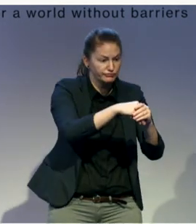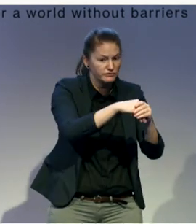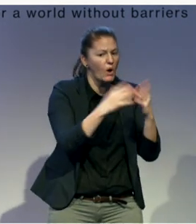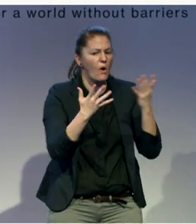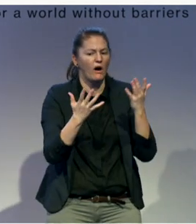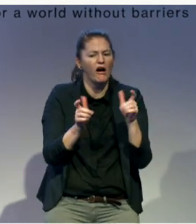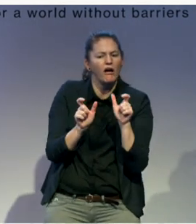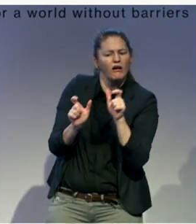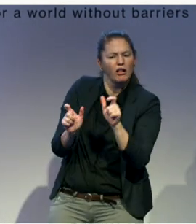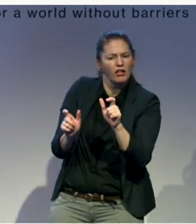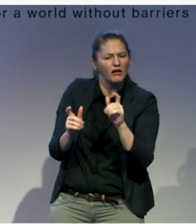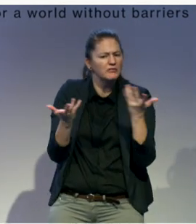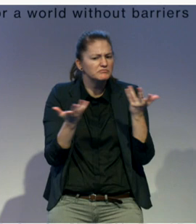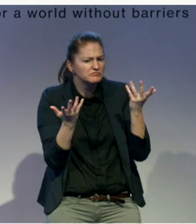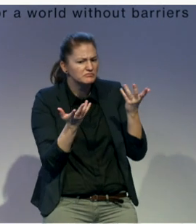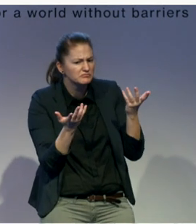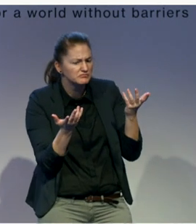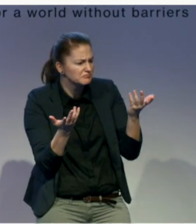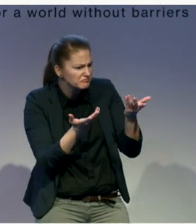Anyone can jump in on that.